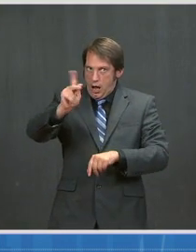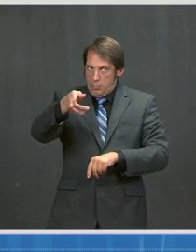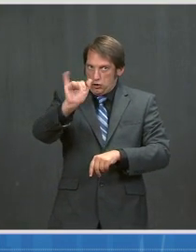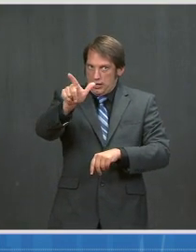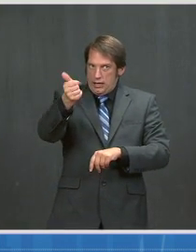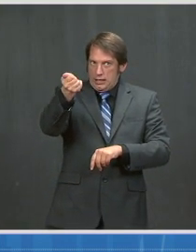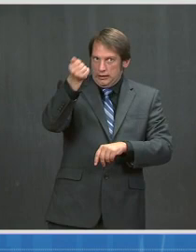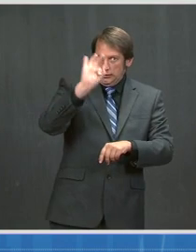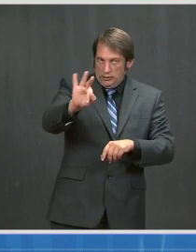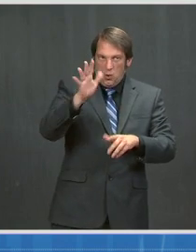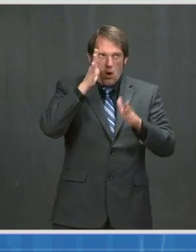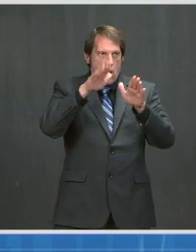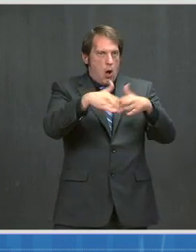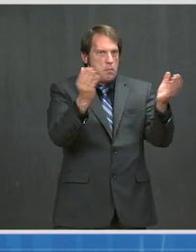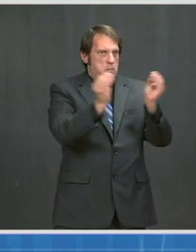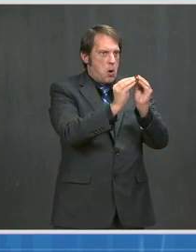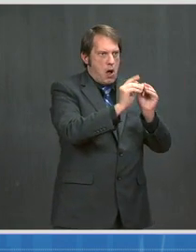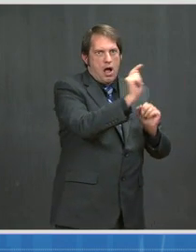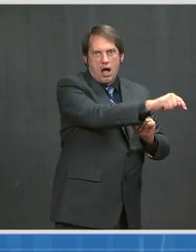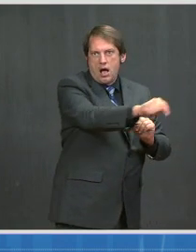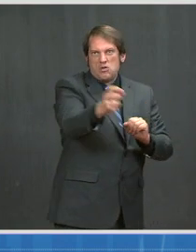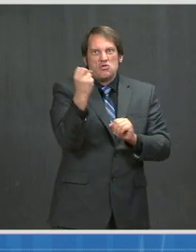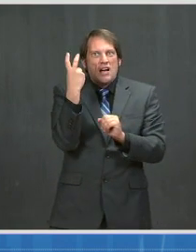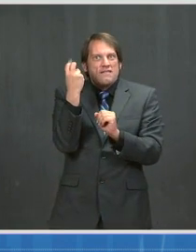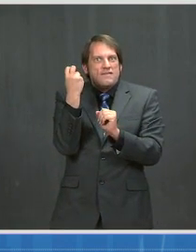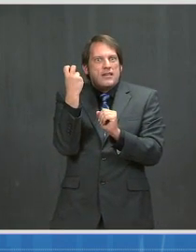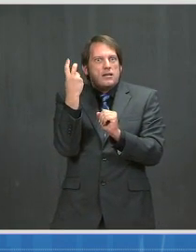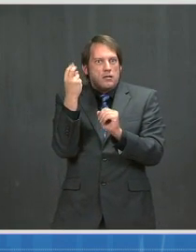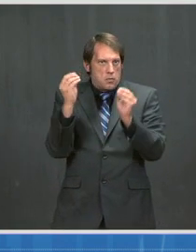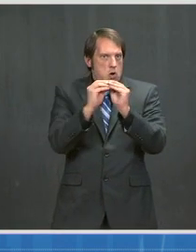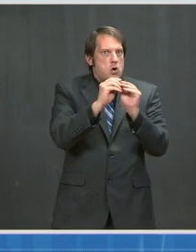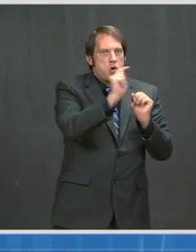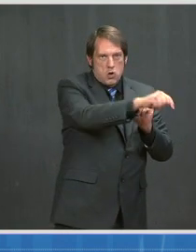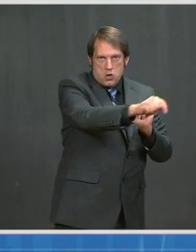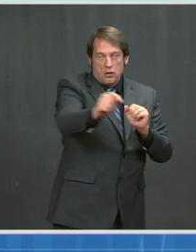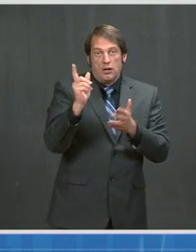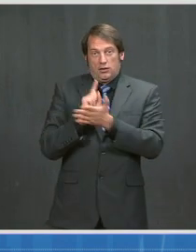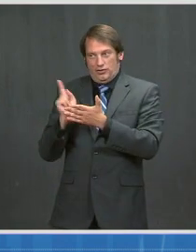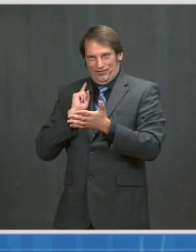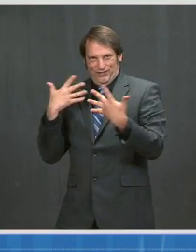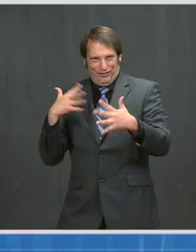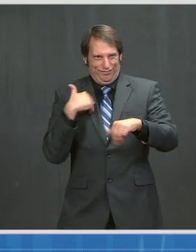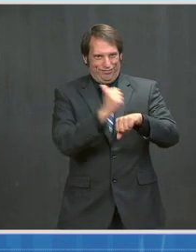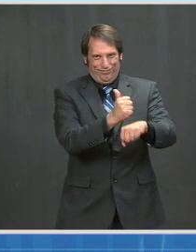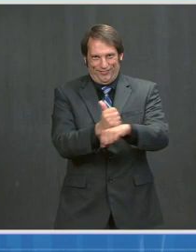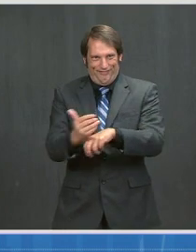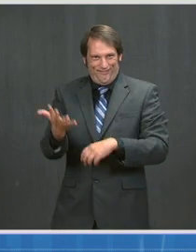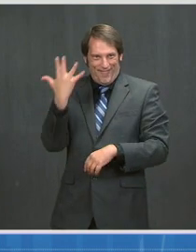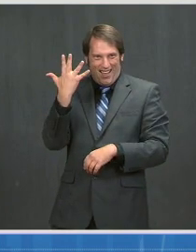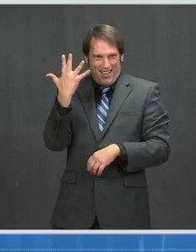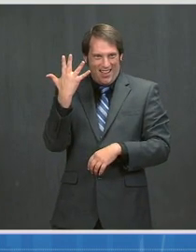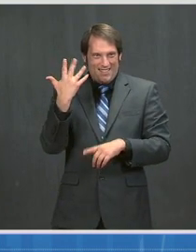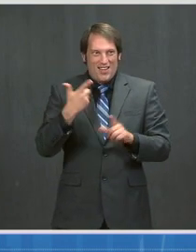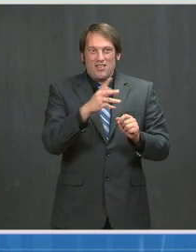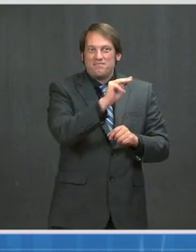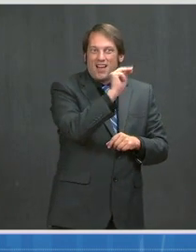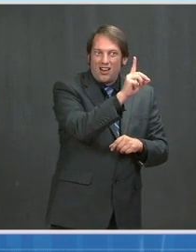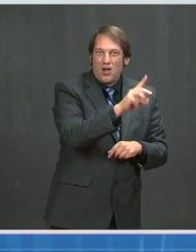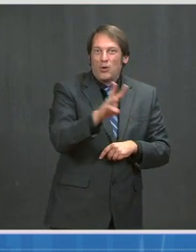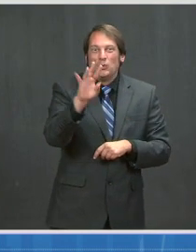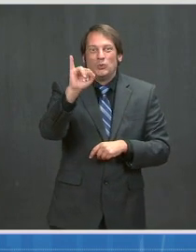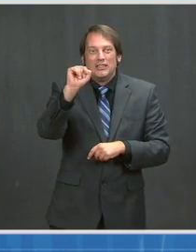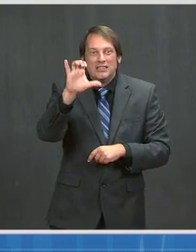vaccination sites. Last week, we announced five new sites in Maryland, Wisconsin, Tennessee, Missouri, and Indiana.